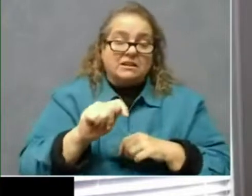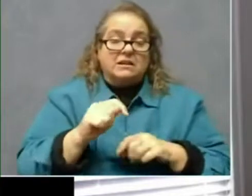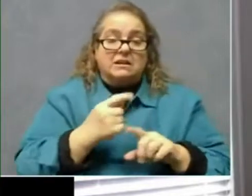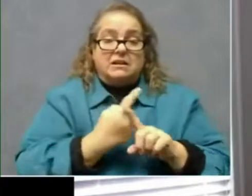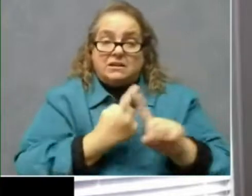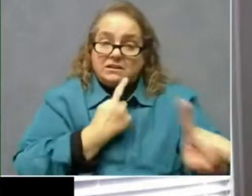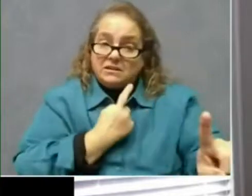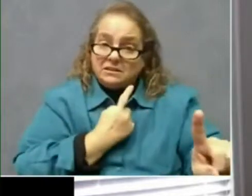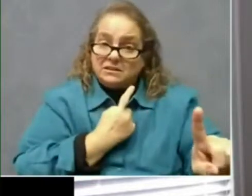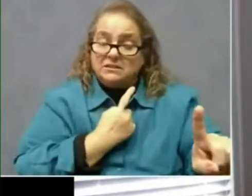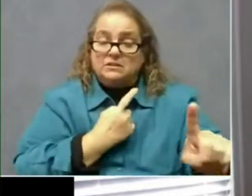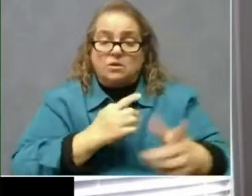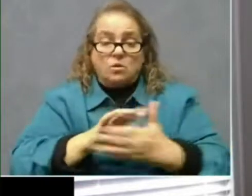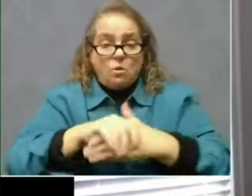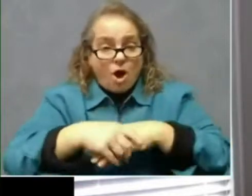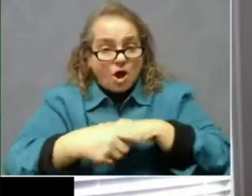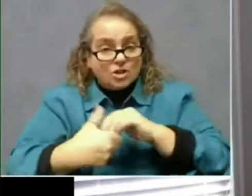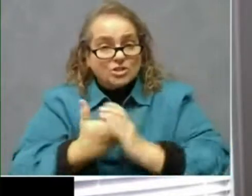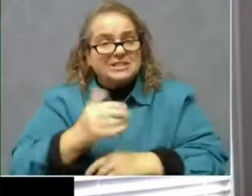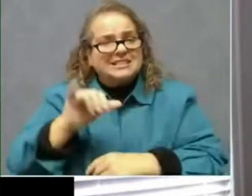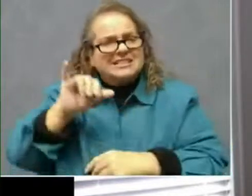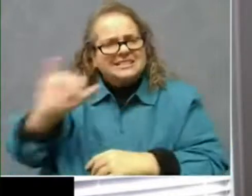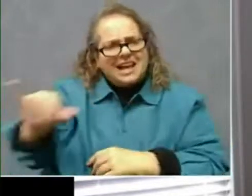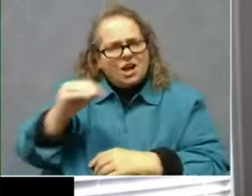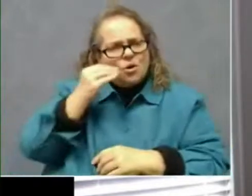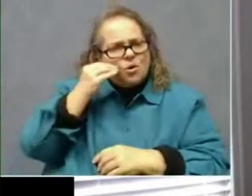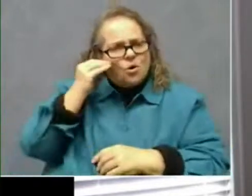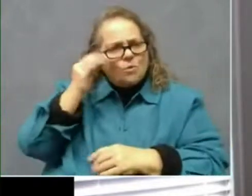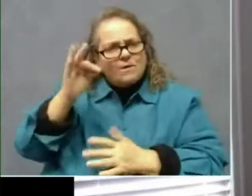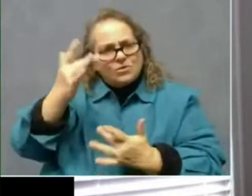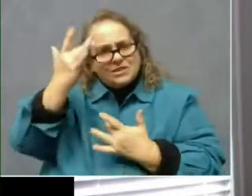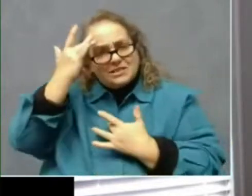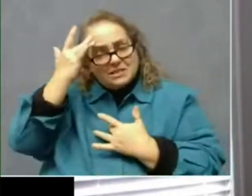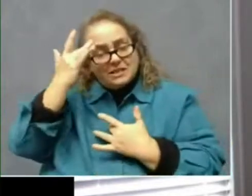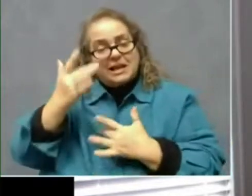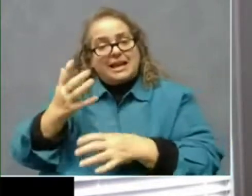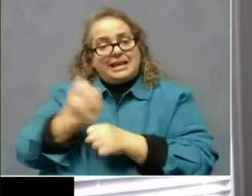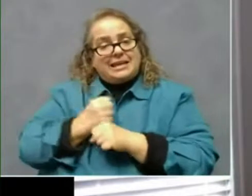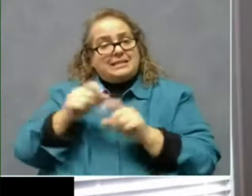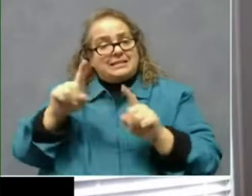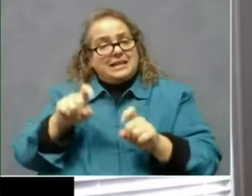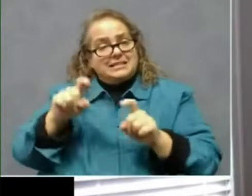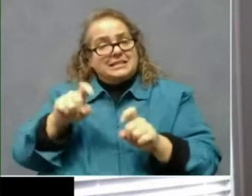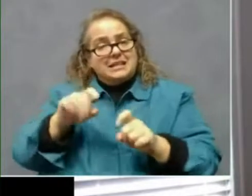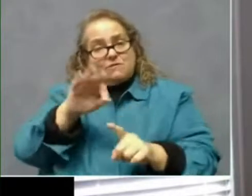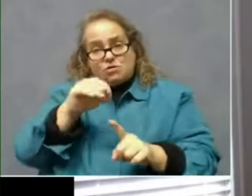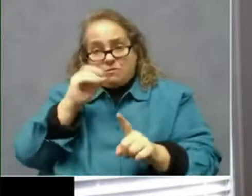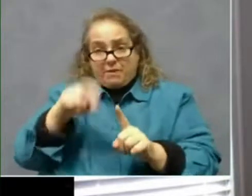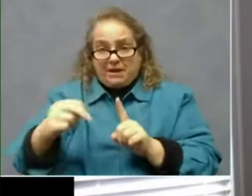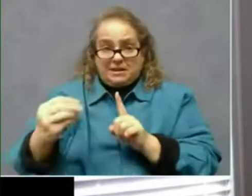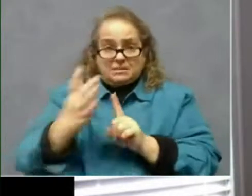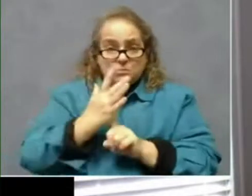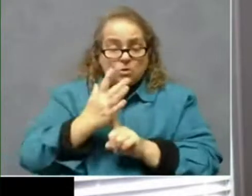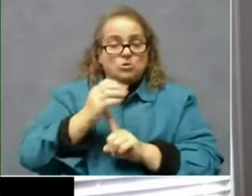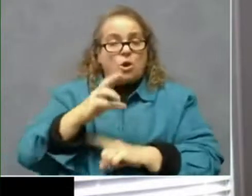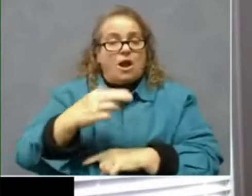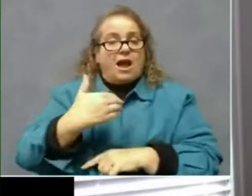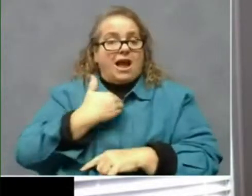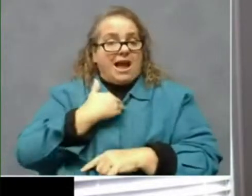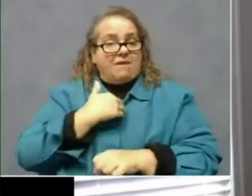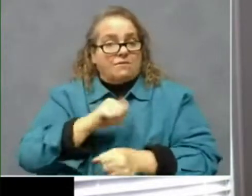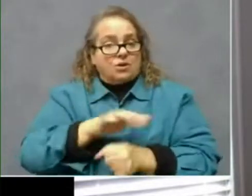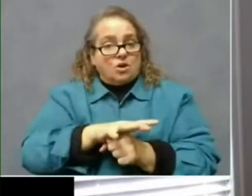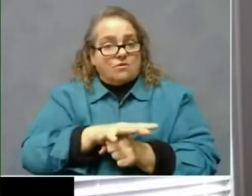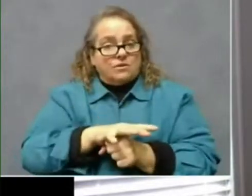stay home if you're sick, and get tested if you think you've been exposed or have COVID. So please, we've got to do these things to block and tackle